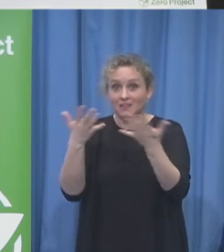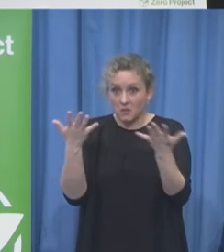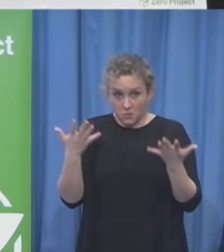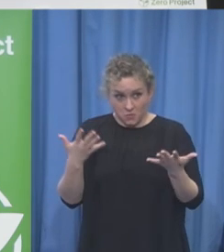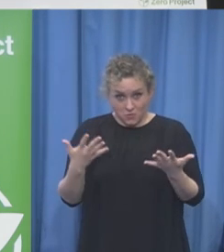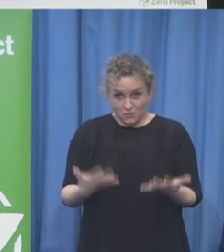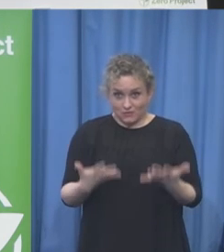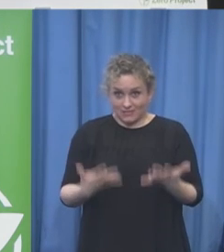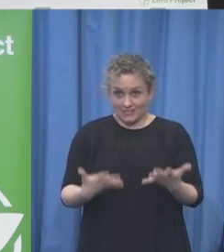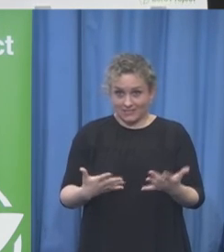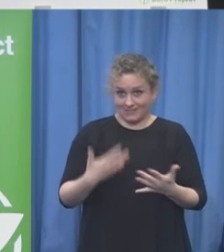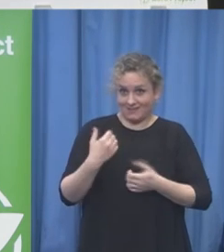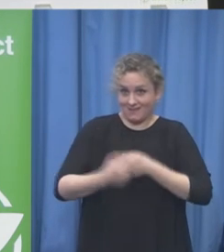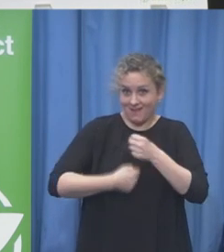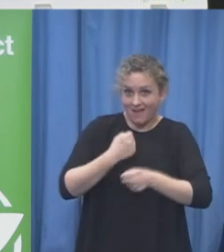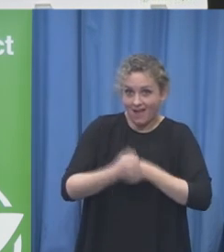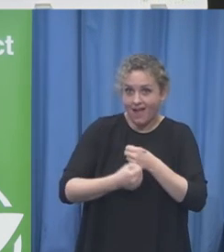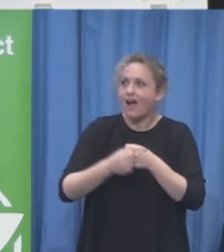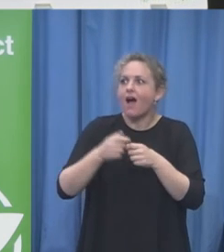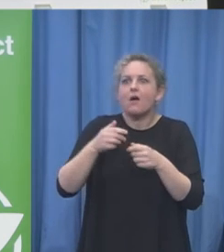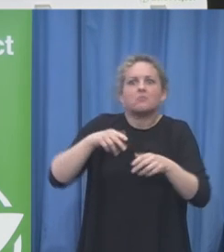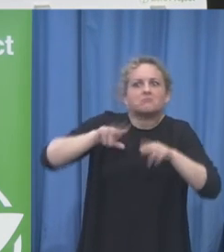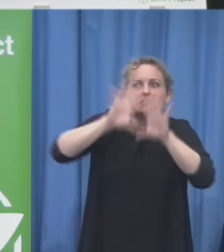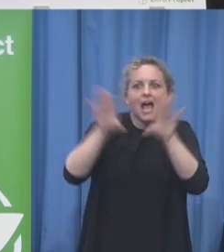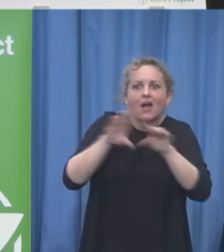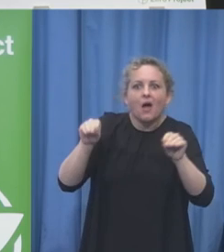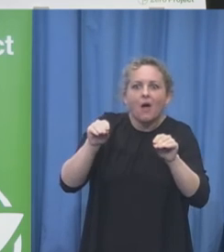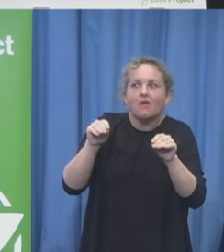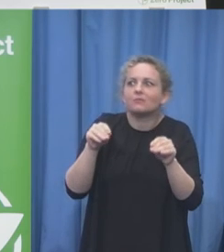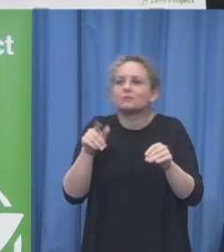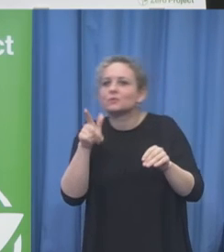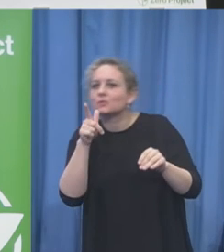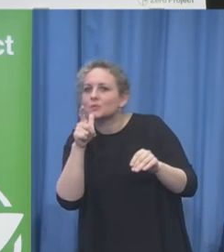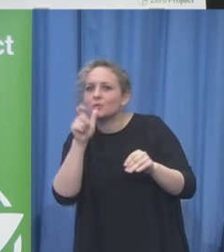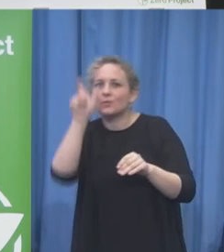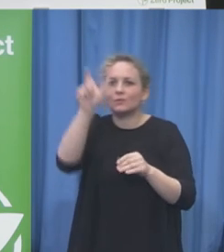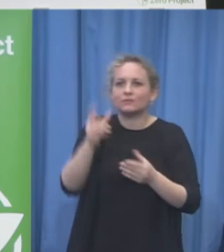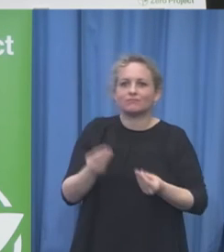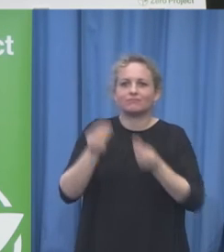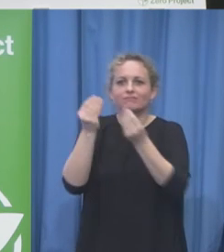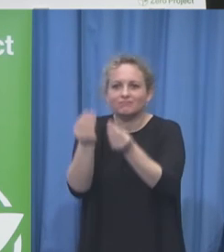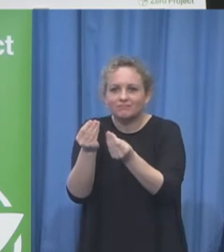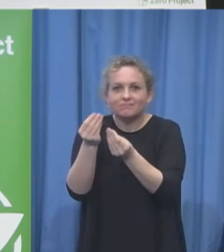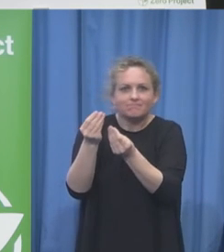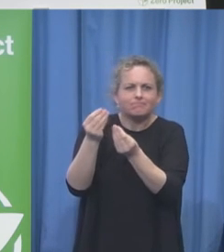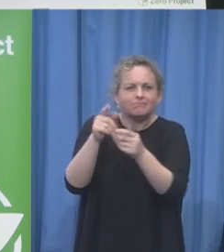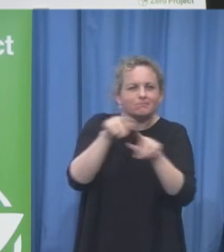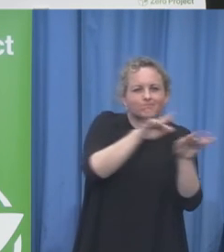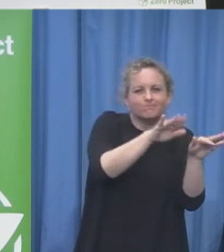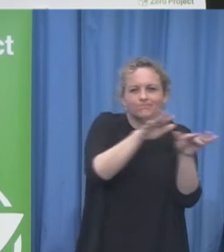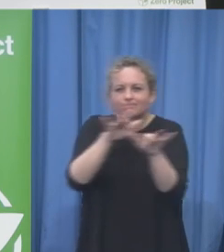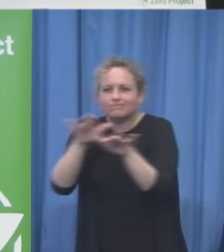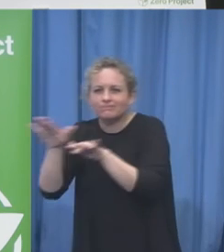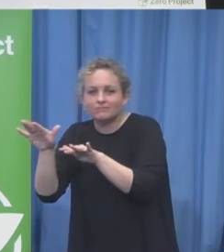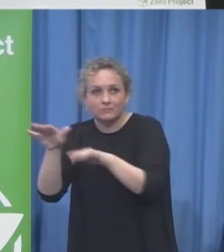They are 56 innovative practices and 11 innovative policies